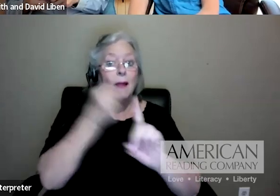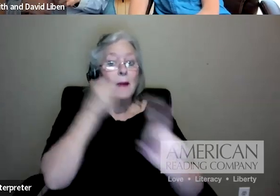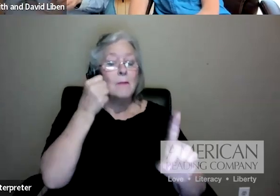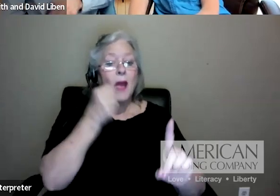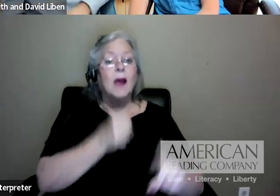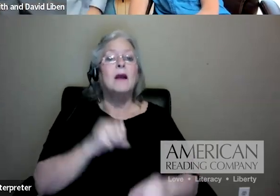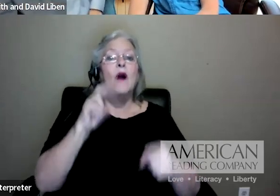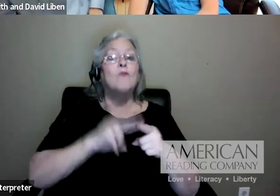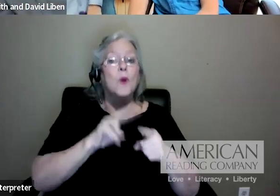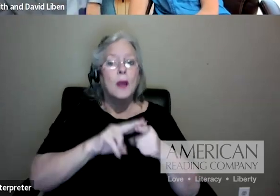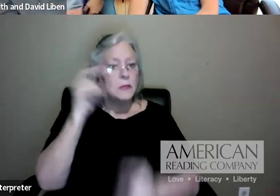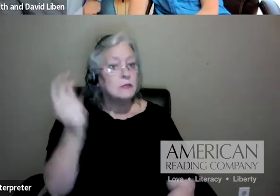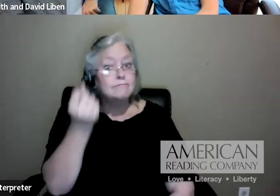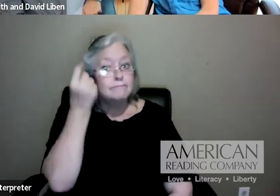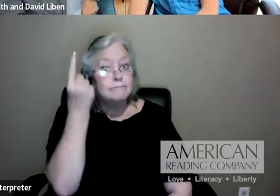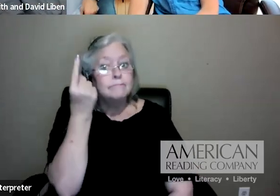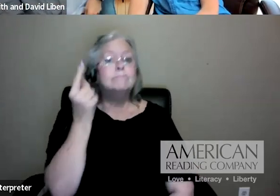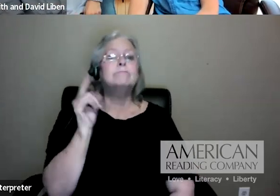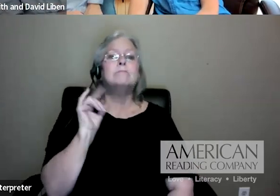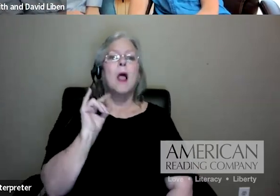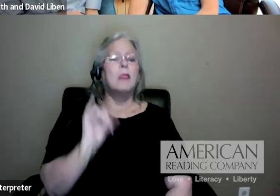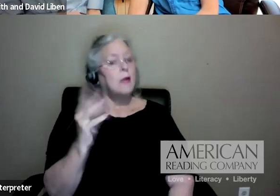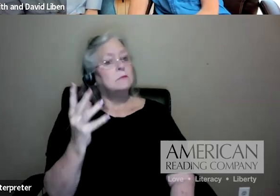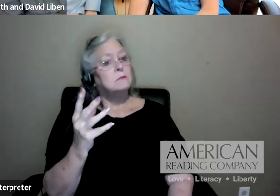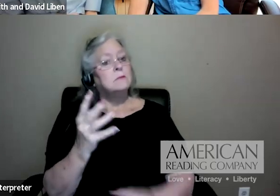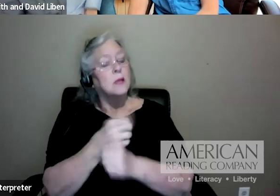comprehension, um, that comes through knowledge.